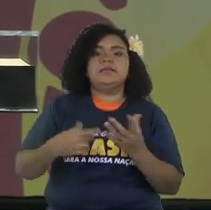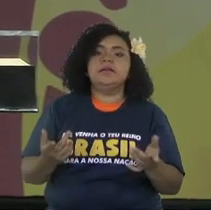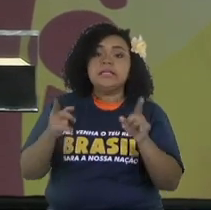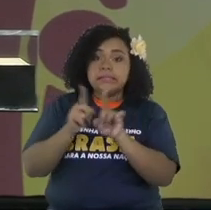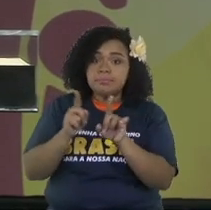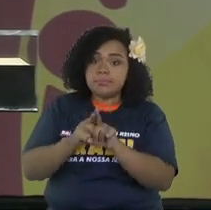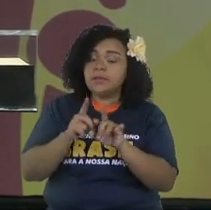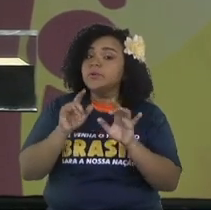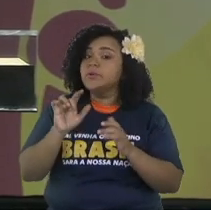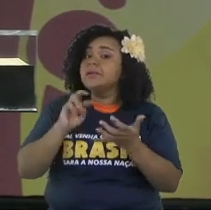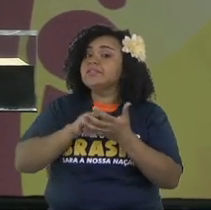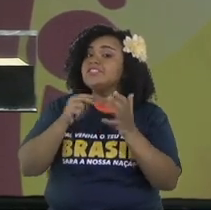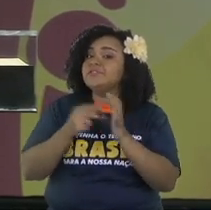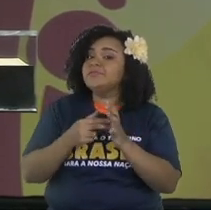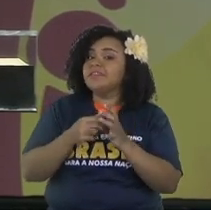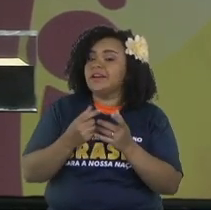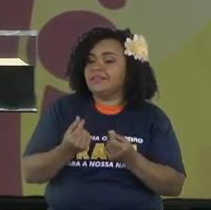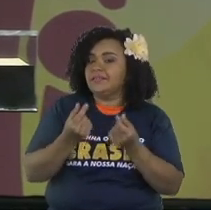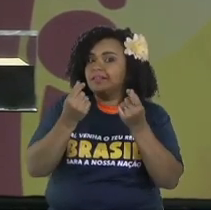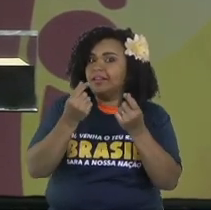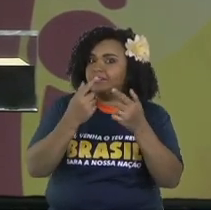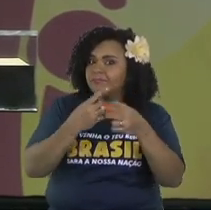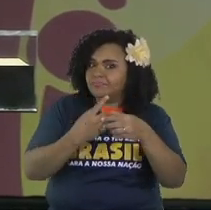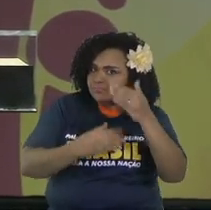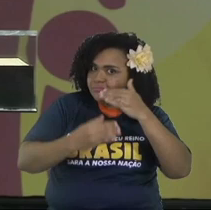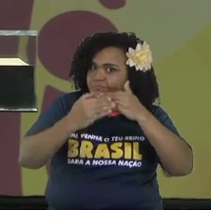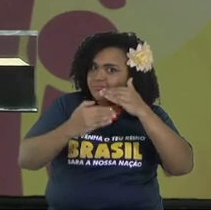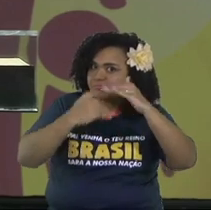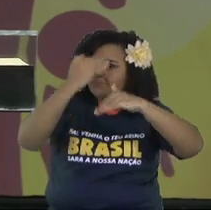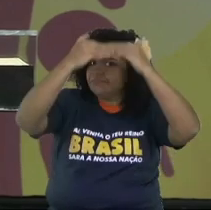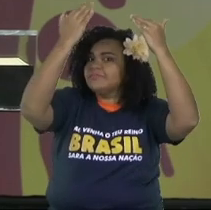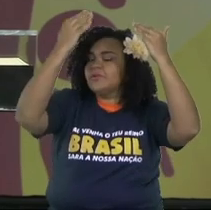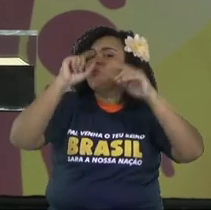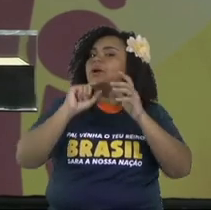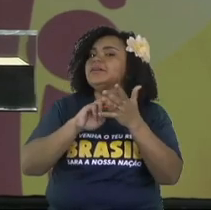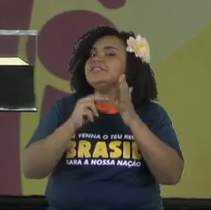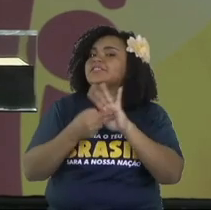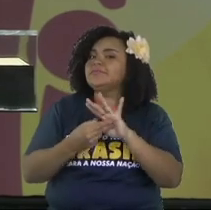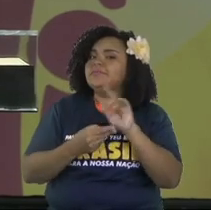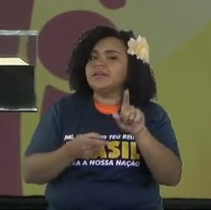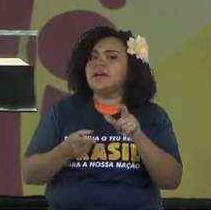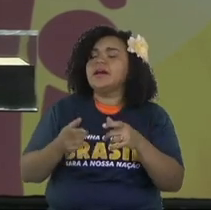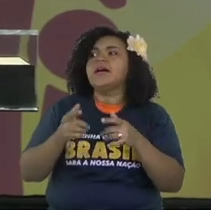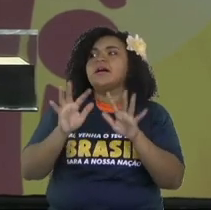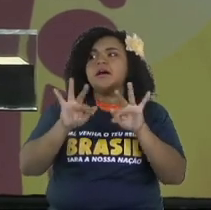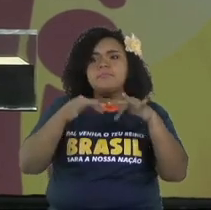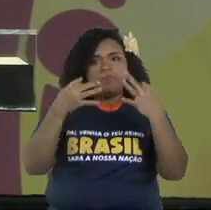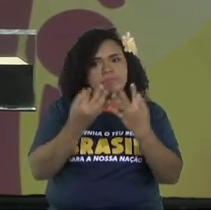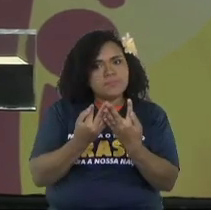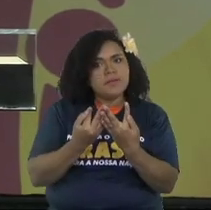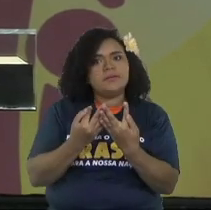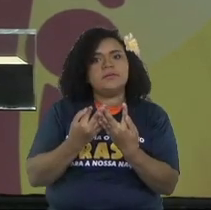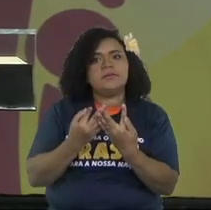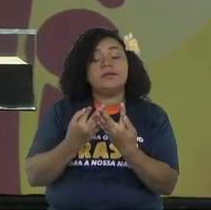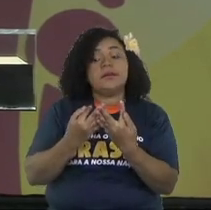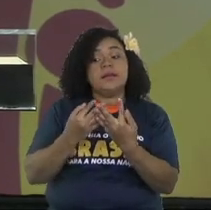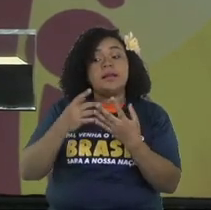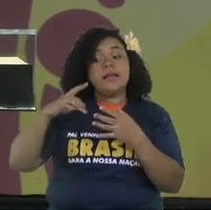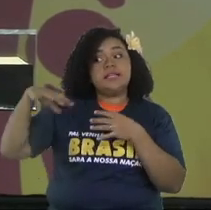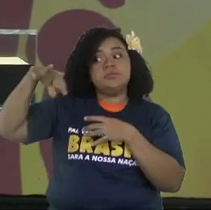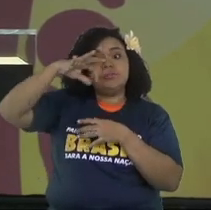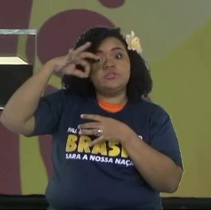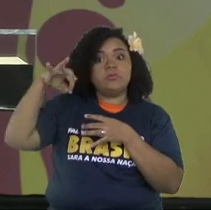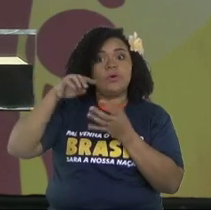The God's definition of richness is having a family that loves you, and a physical family or a spiritual family,